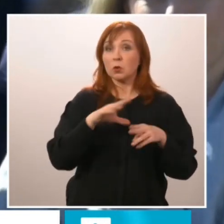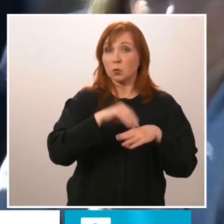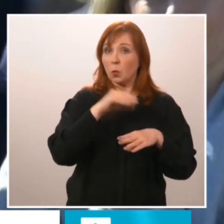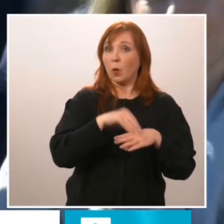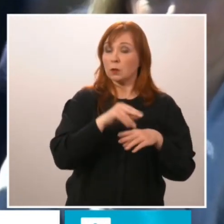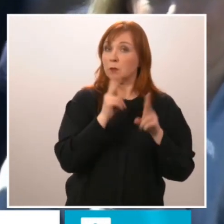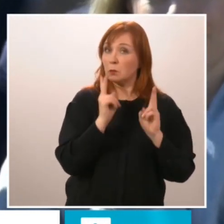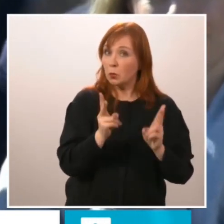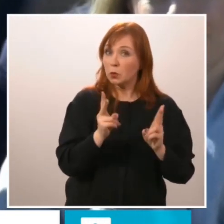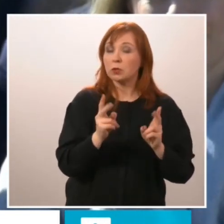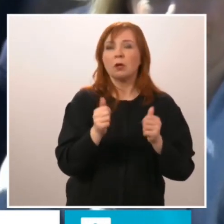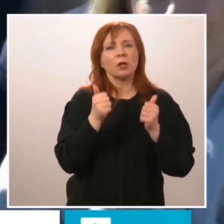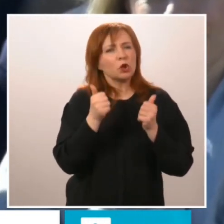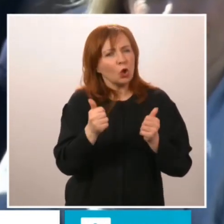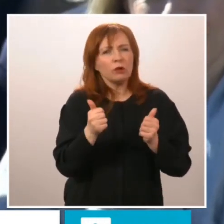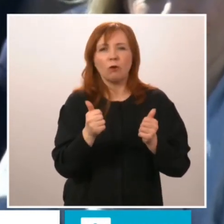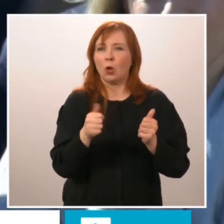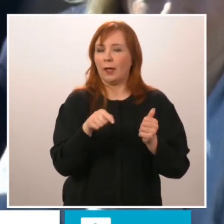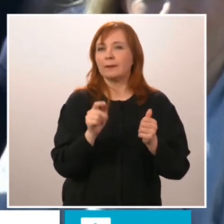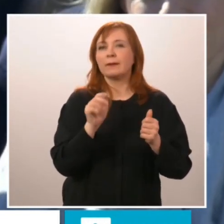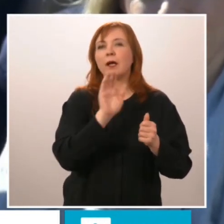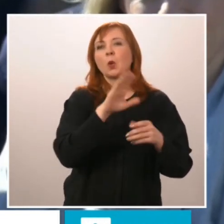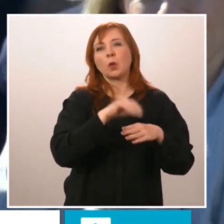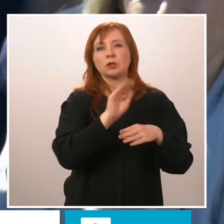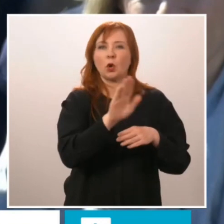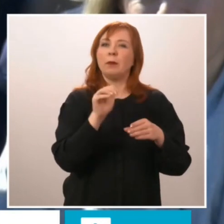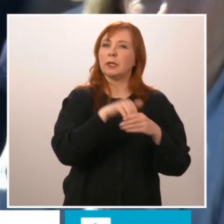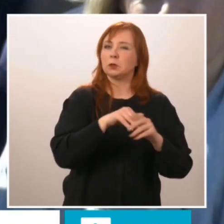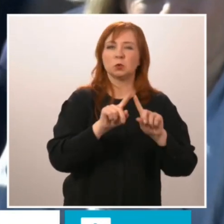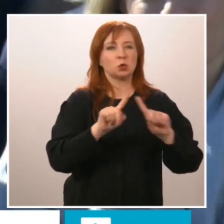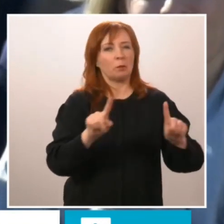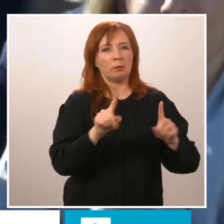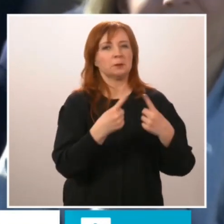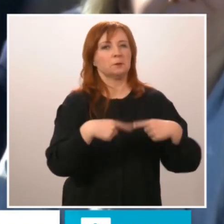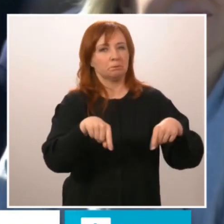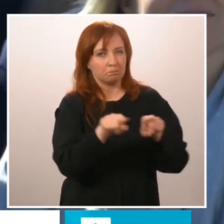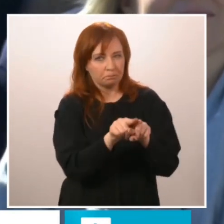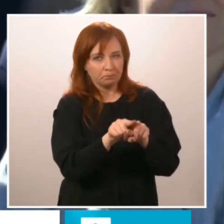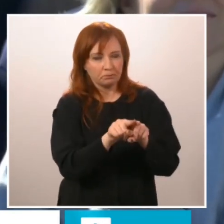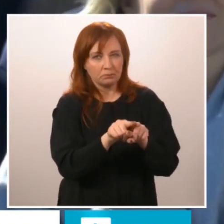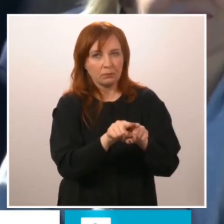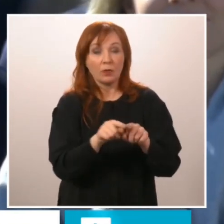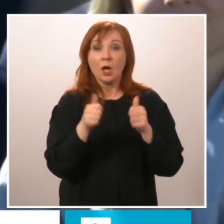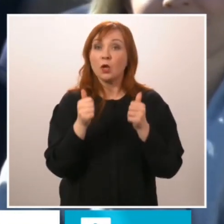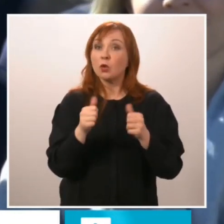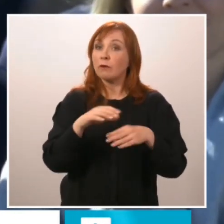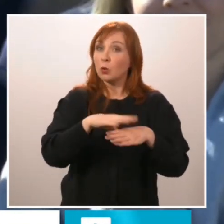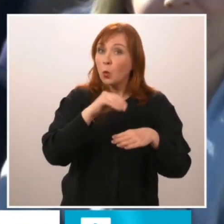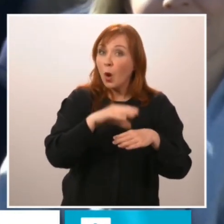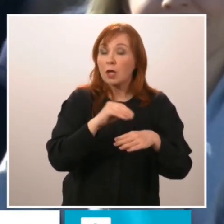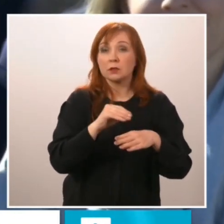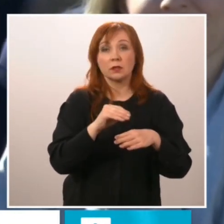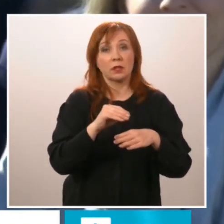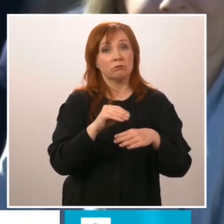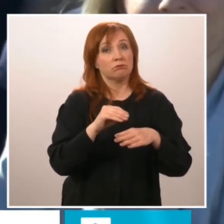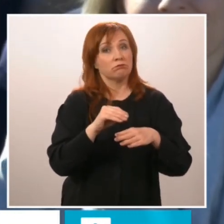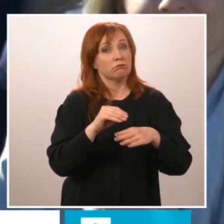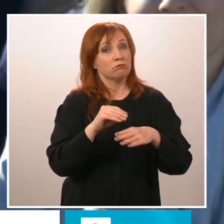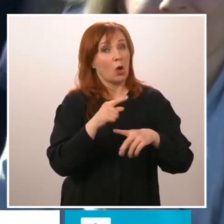membership will continue. I look forward to seeing Sweden join us